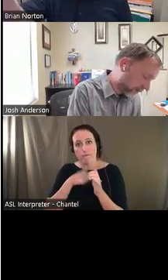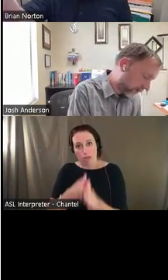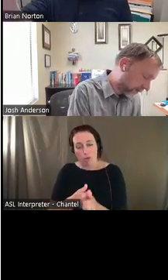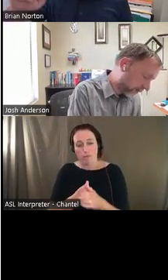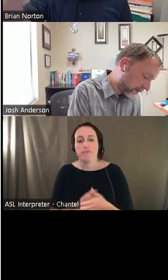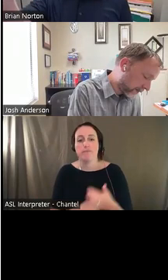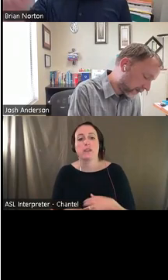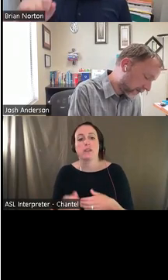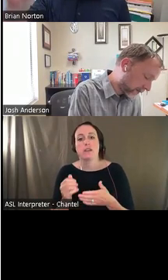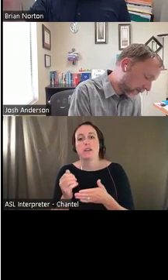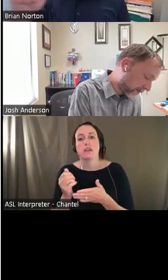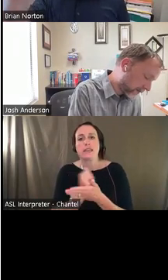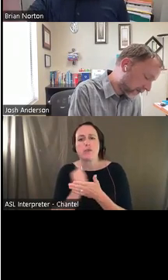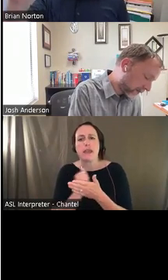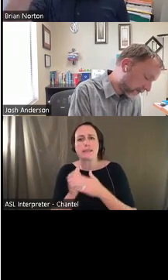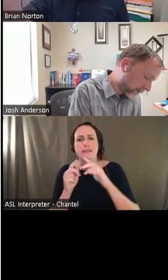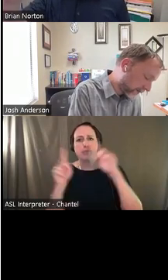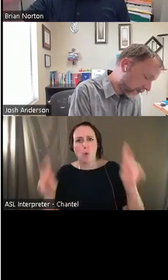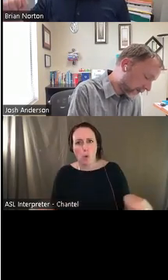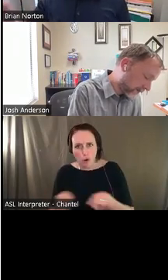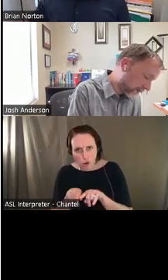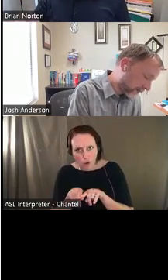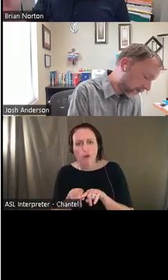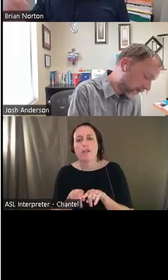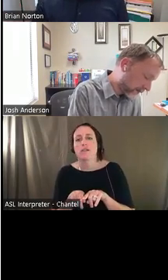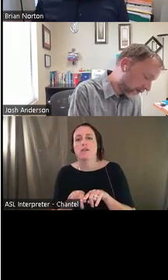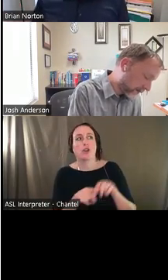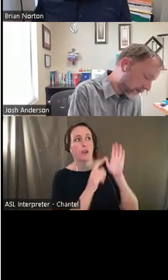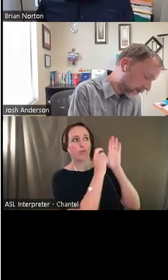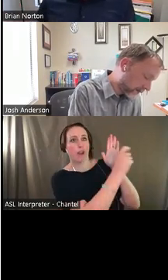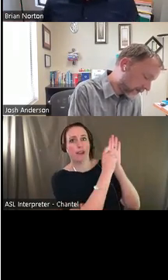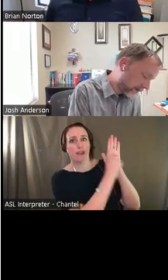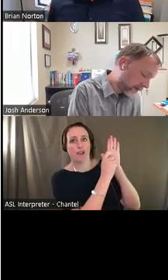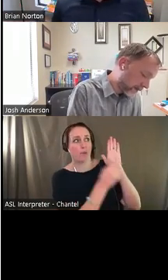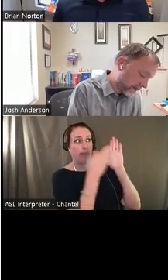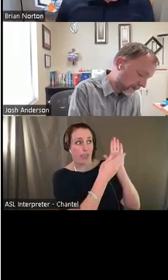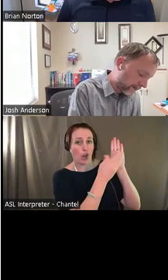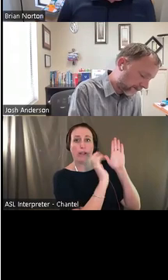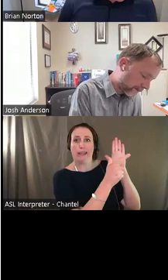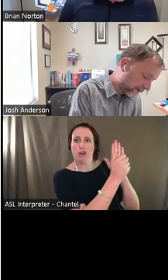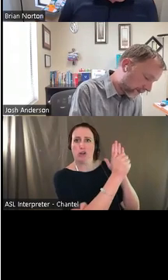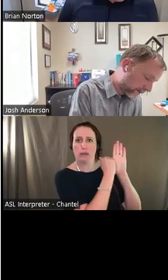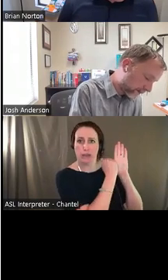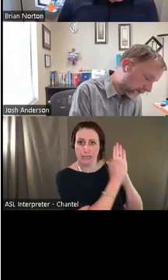something that's up on a wall, maybe that you can kind of list the customer orders and what's needed. That would be a good solution as well.